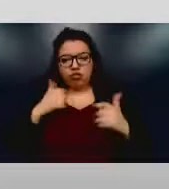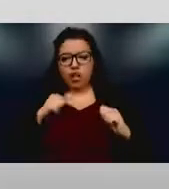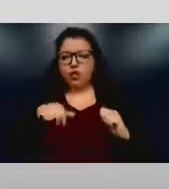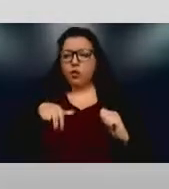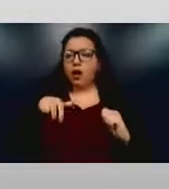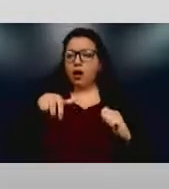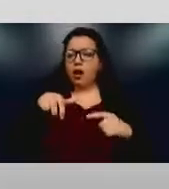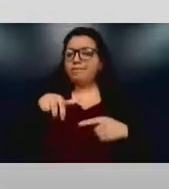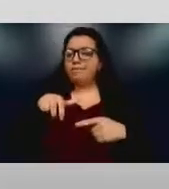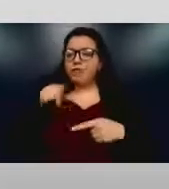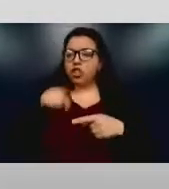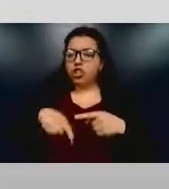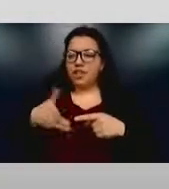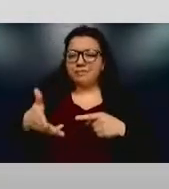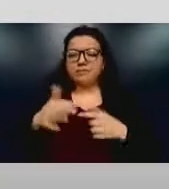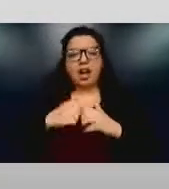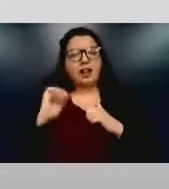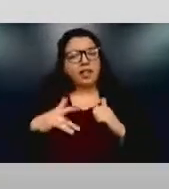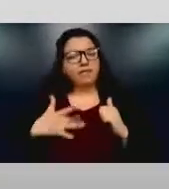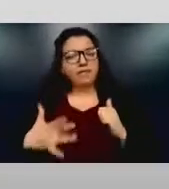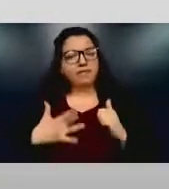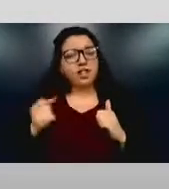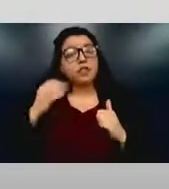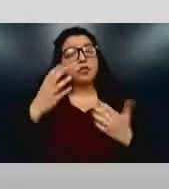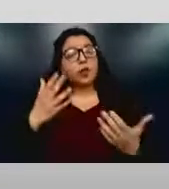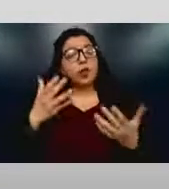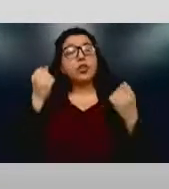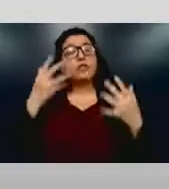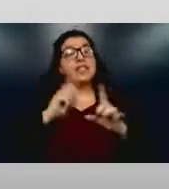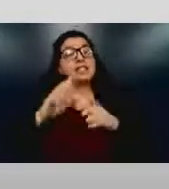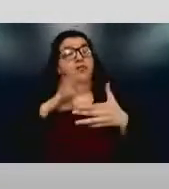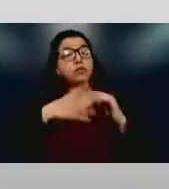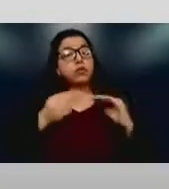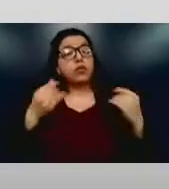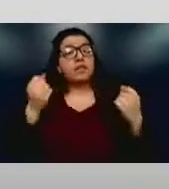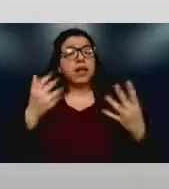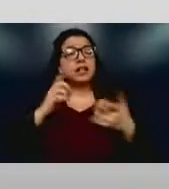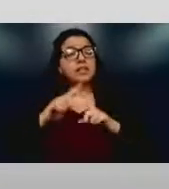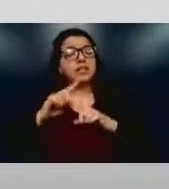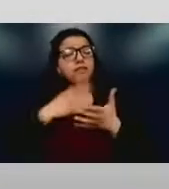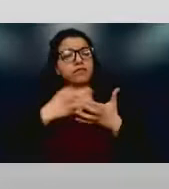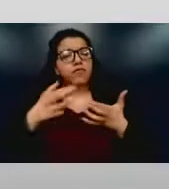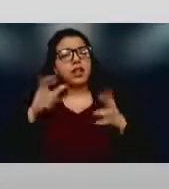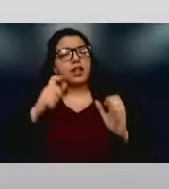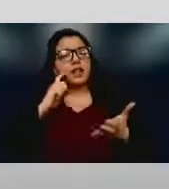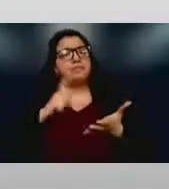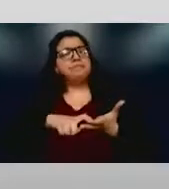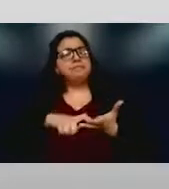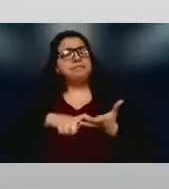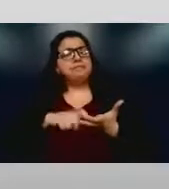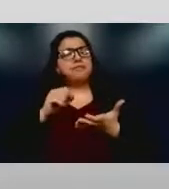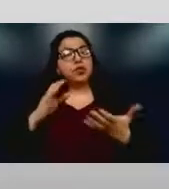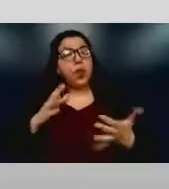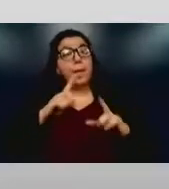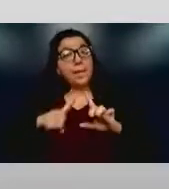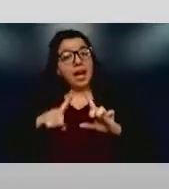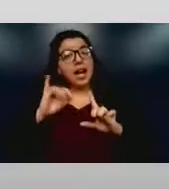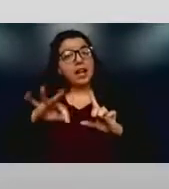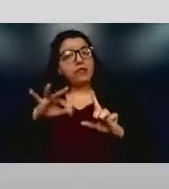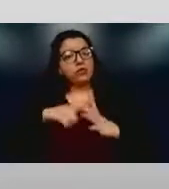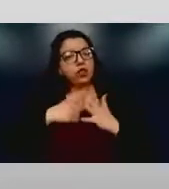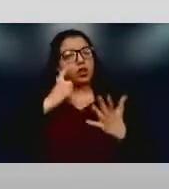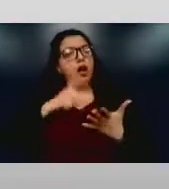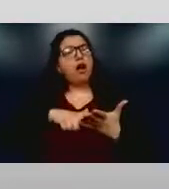so many stories, there's so many resources. And so you may need to take some time to get into that mindset. But once you're there, action is what's going to be important.